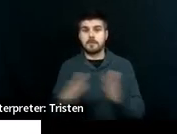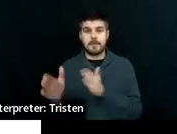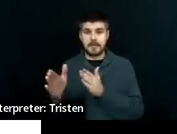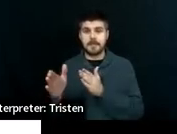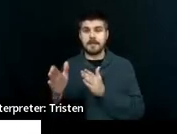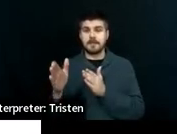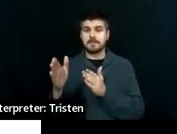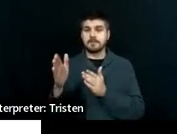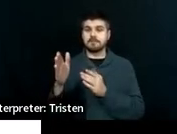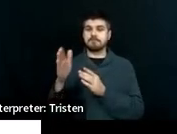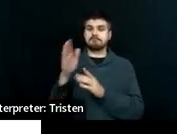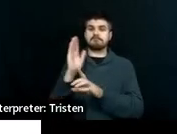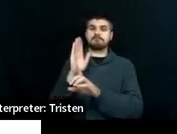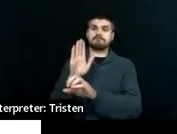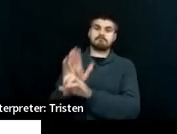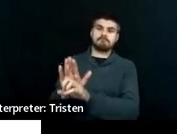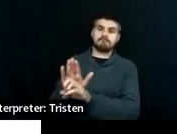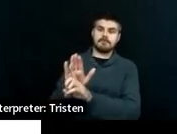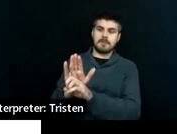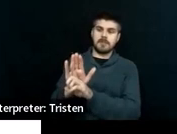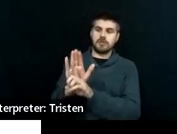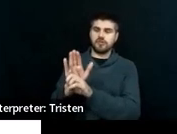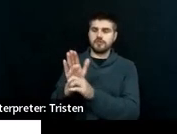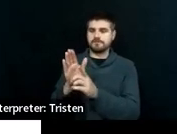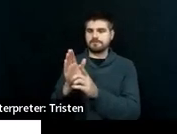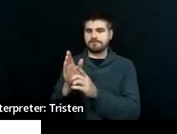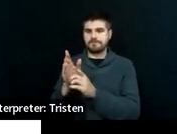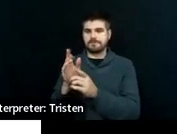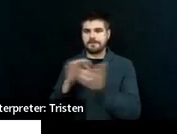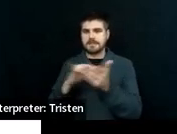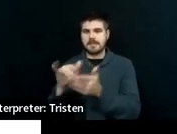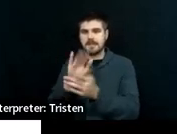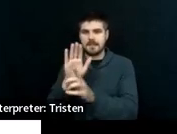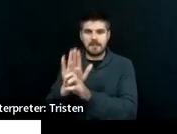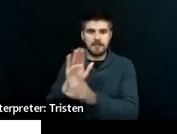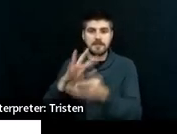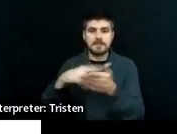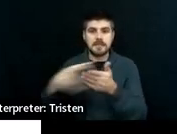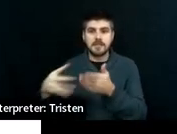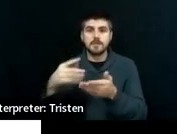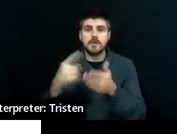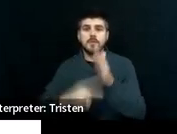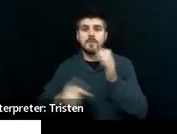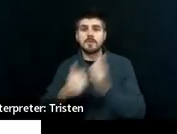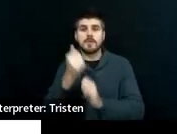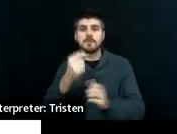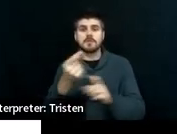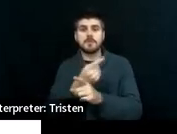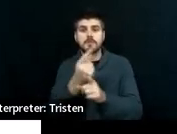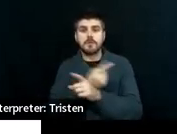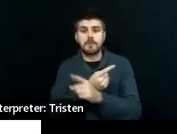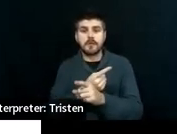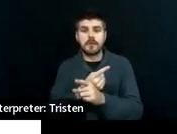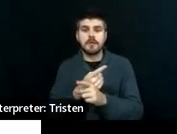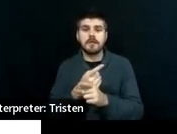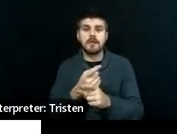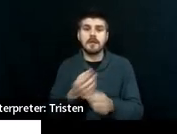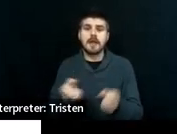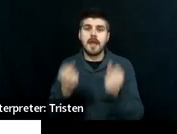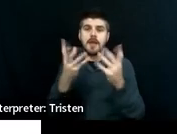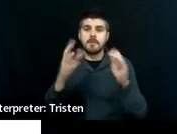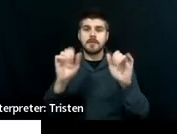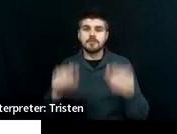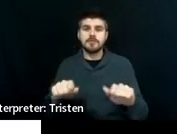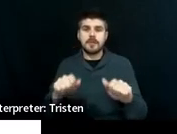is most appropriate for their schedule, how much they can complete